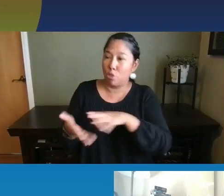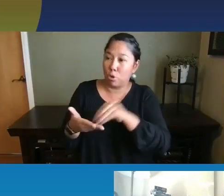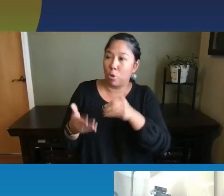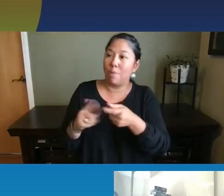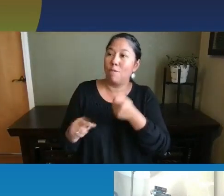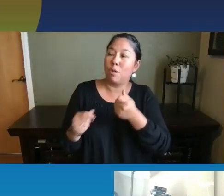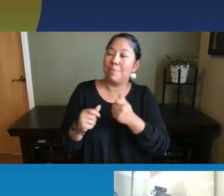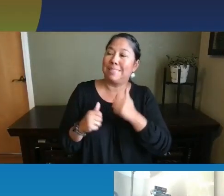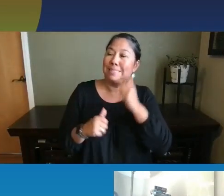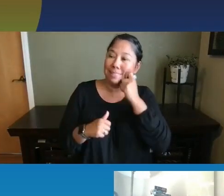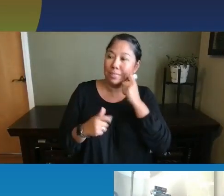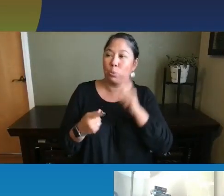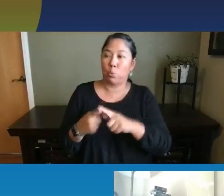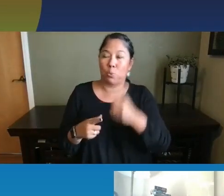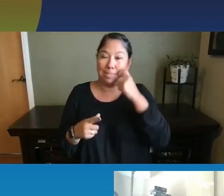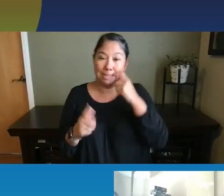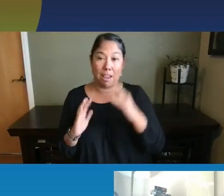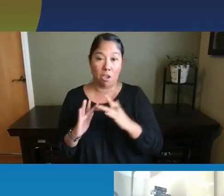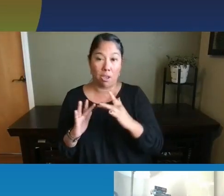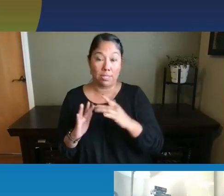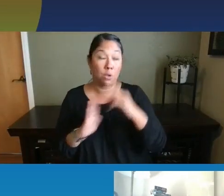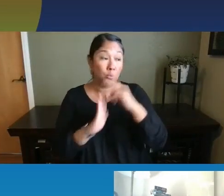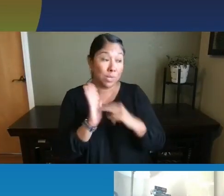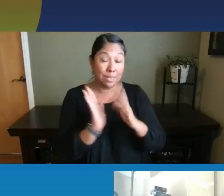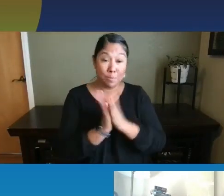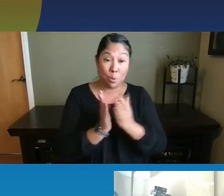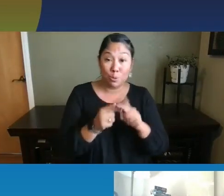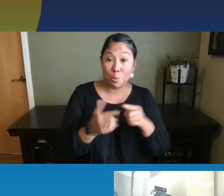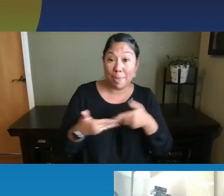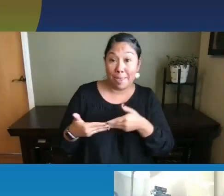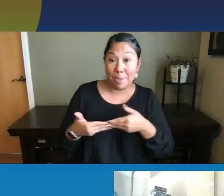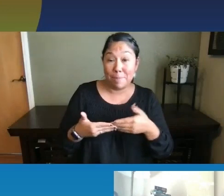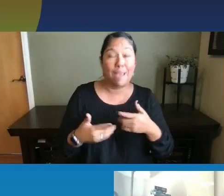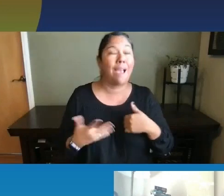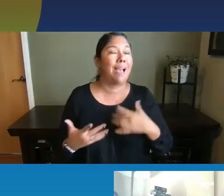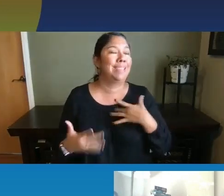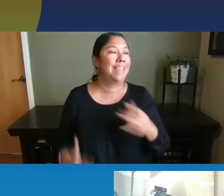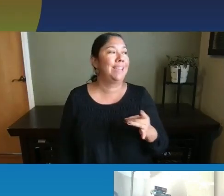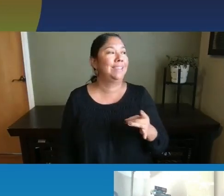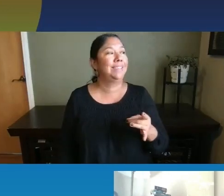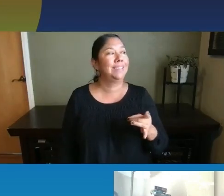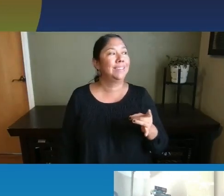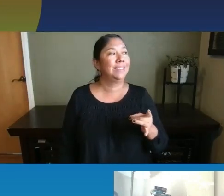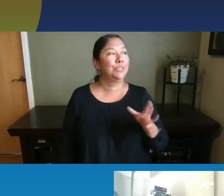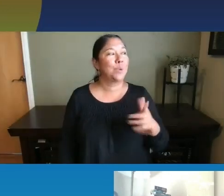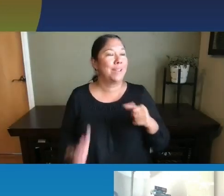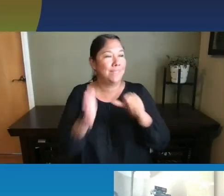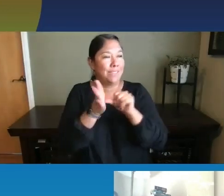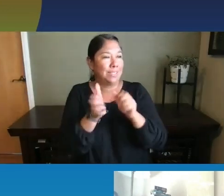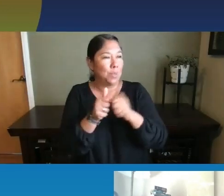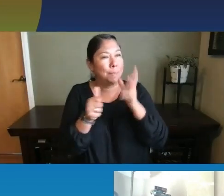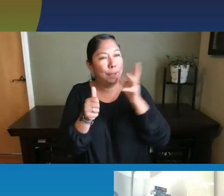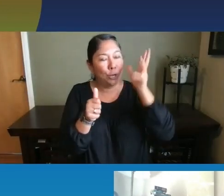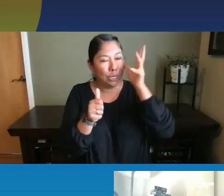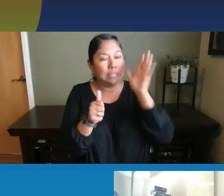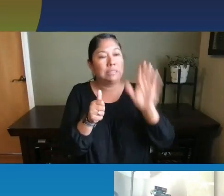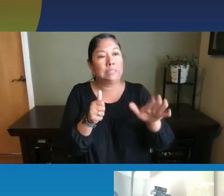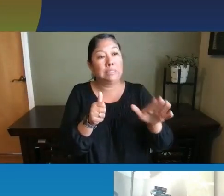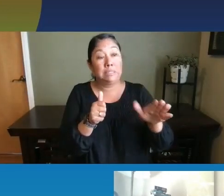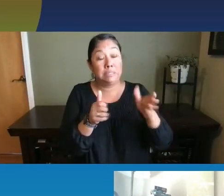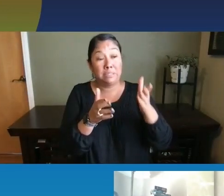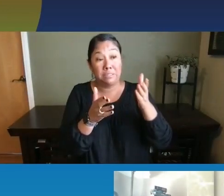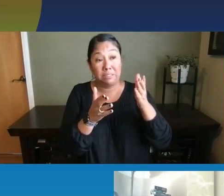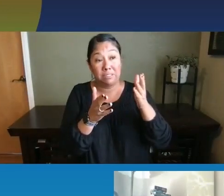contact. Um, reading books to the baby. I just, I like to, you know, sort of reiterate to parents that the things they're